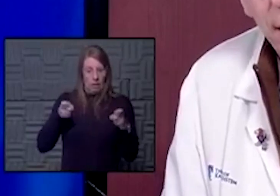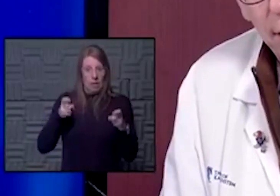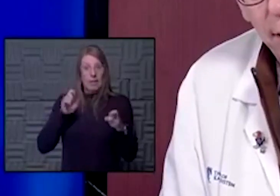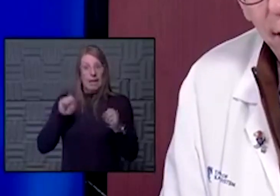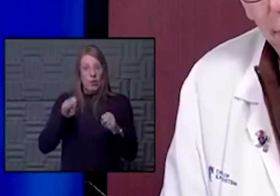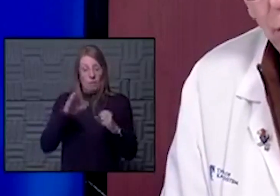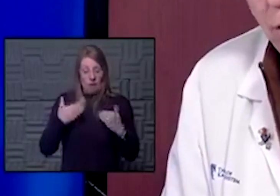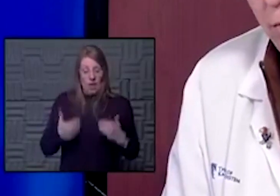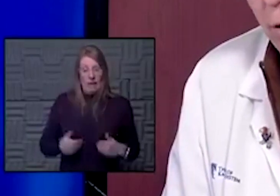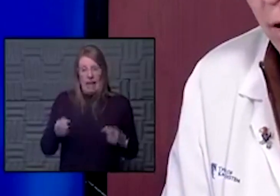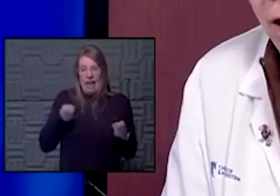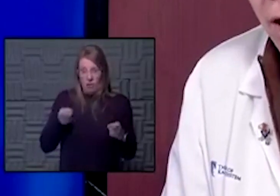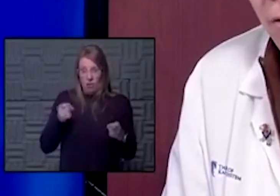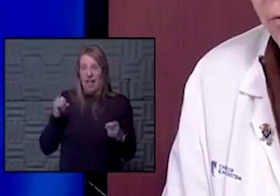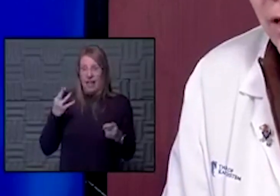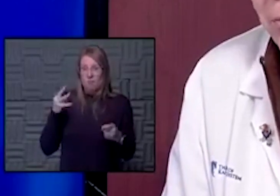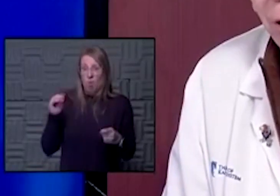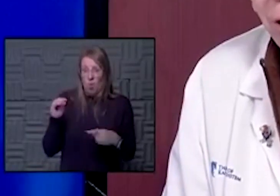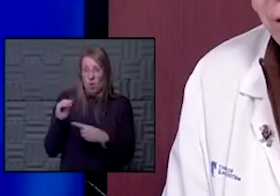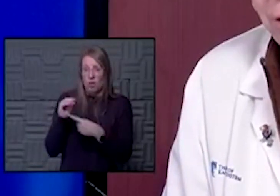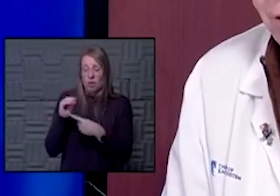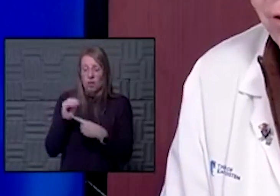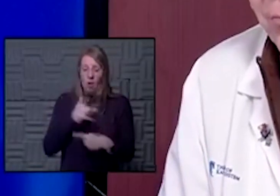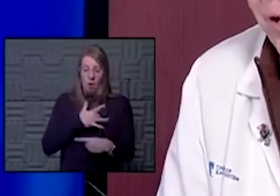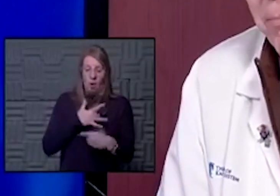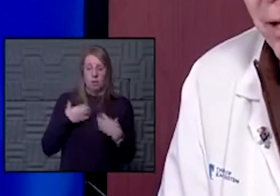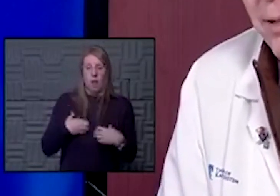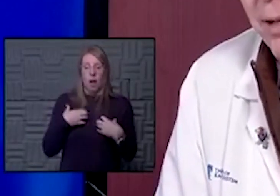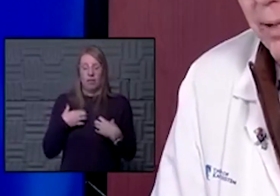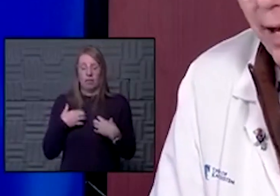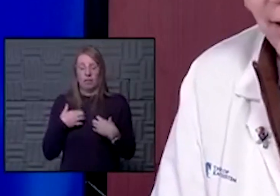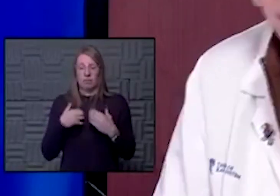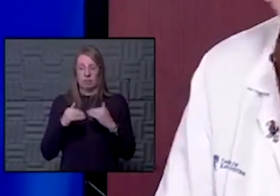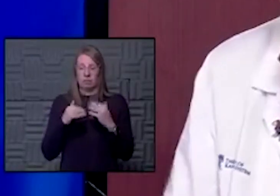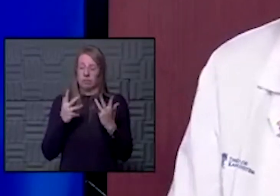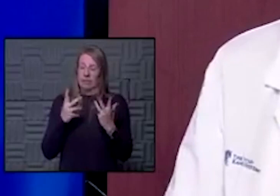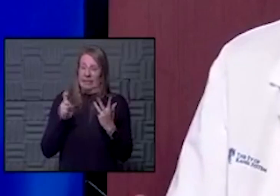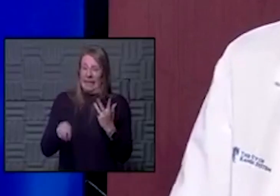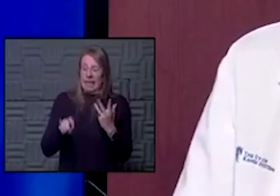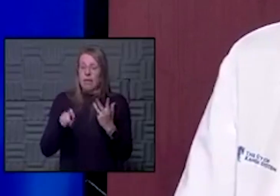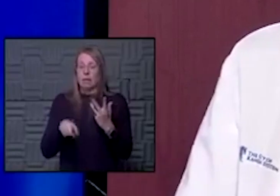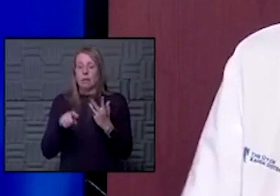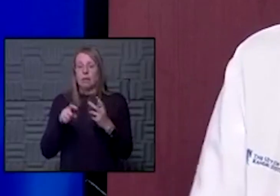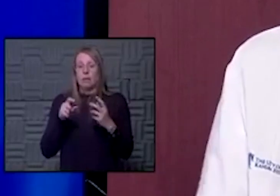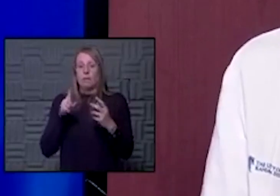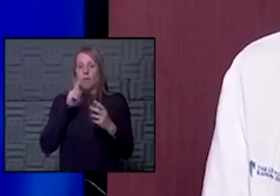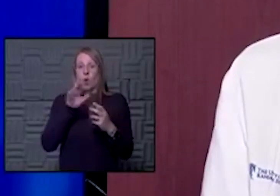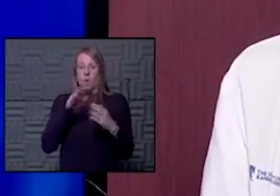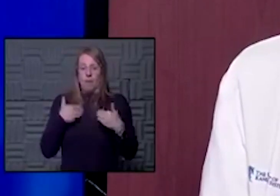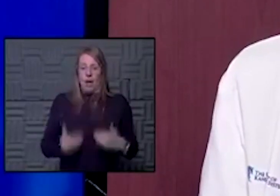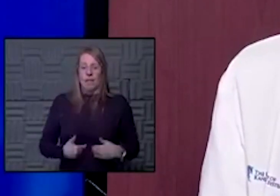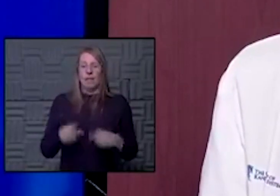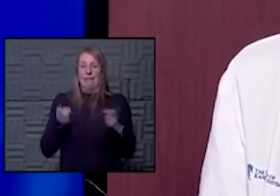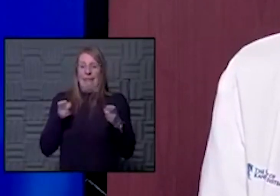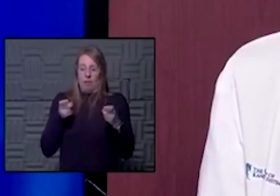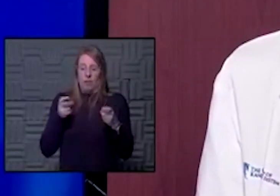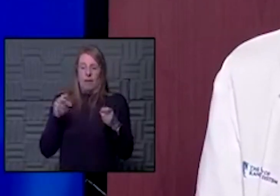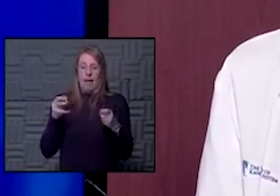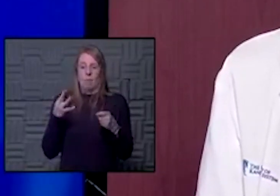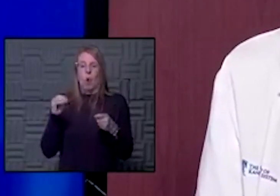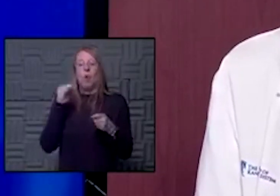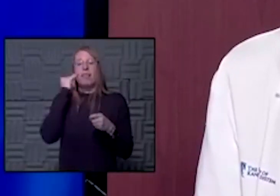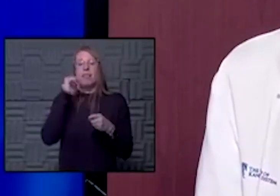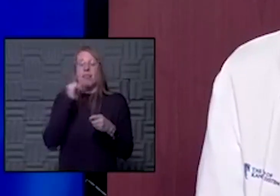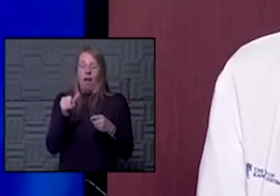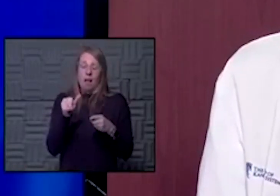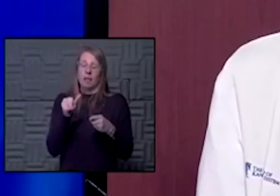your body handle ECMO? Because you have to have a reasonable heart-lung system at baseline to handle ECMO, otherwise the machine itself will probably be detrimental